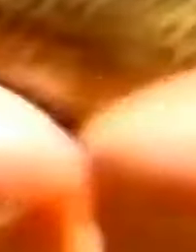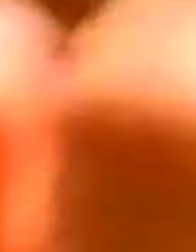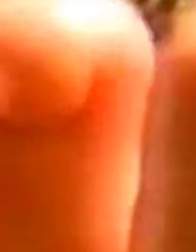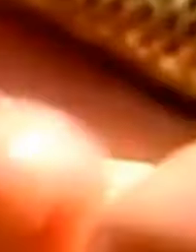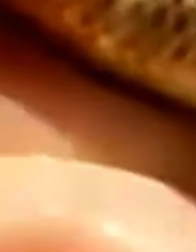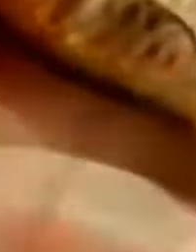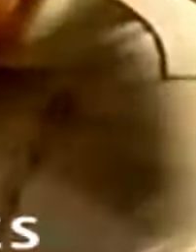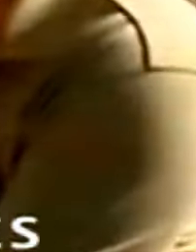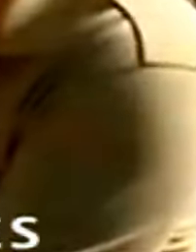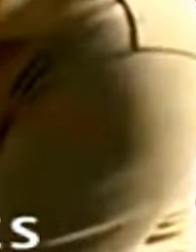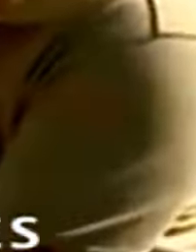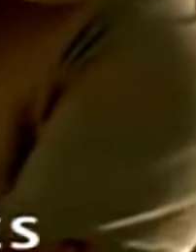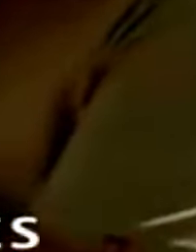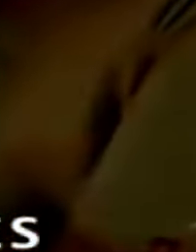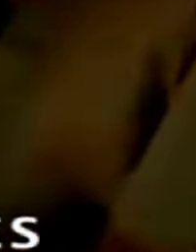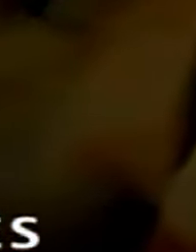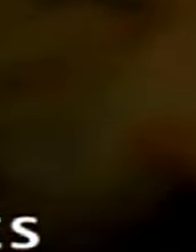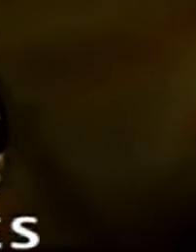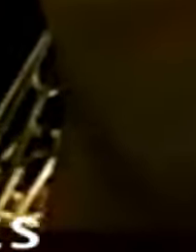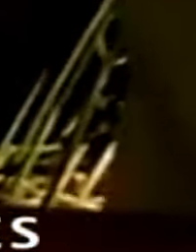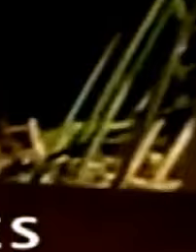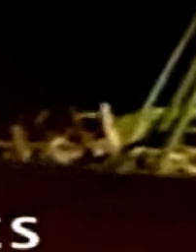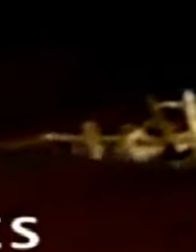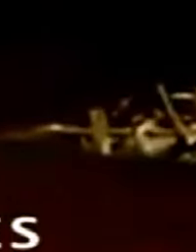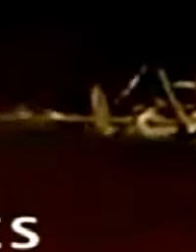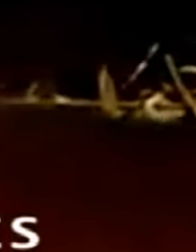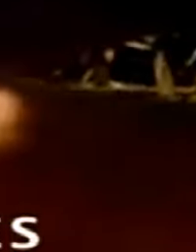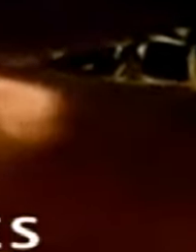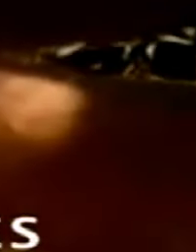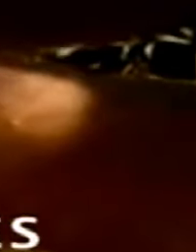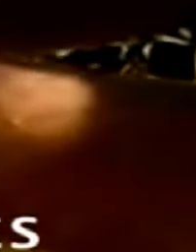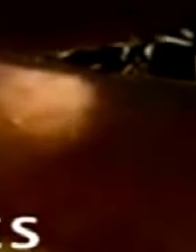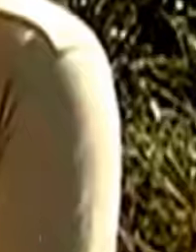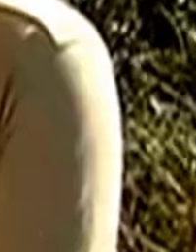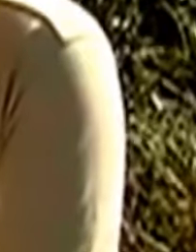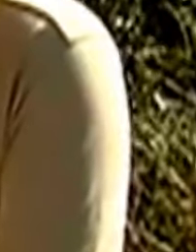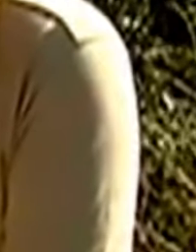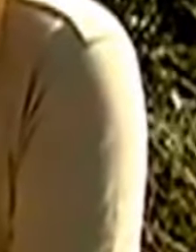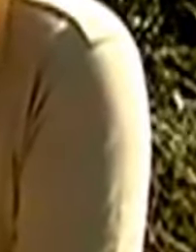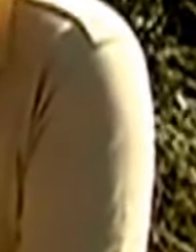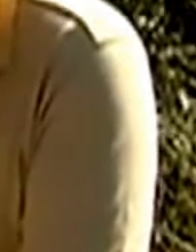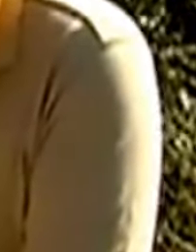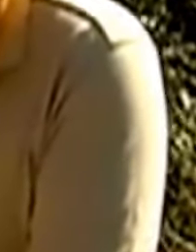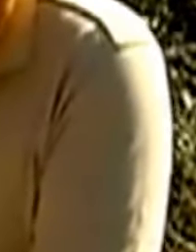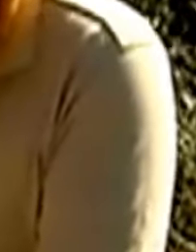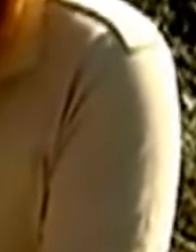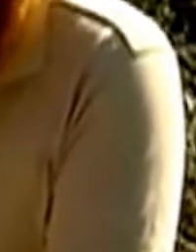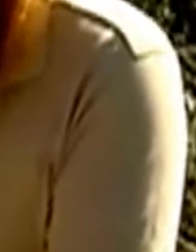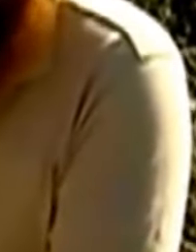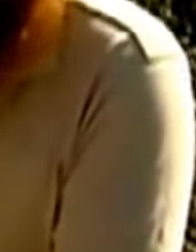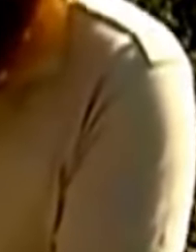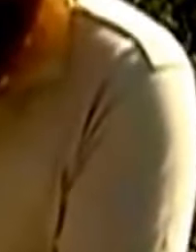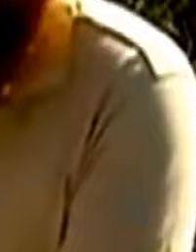which is also one of the endemic species that is only found within the Western Cape. So it occurs nowhere else in the world